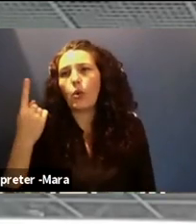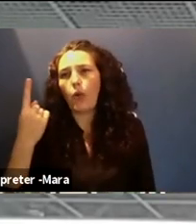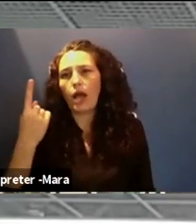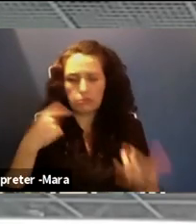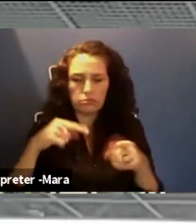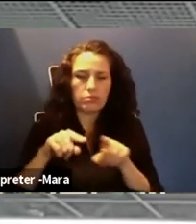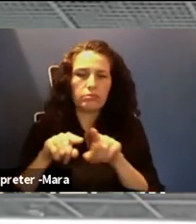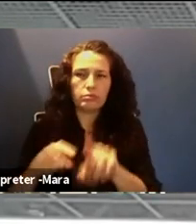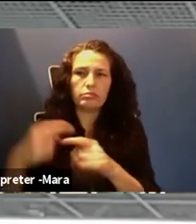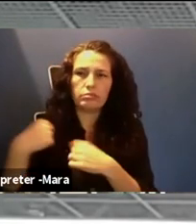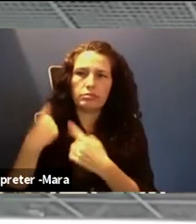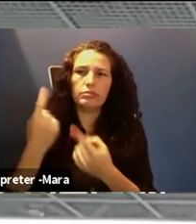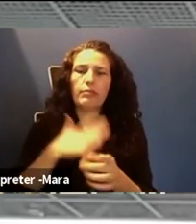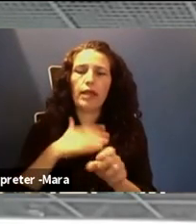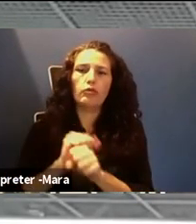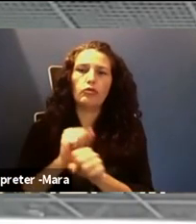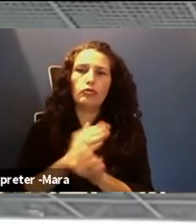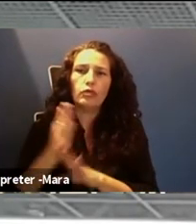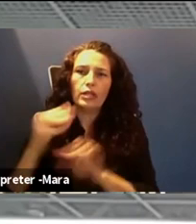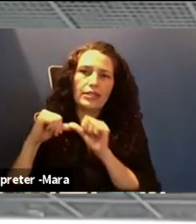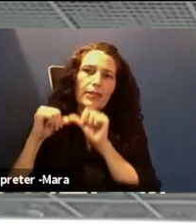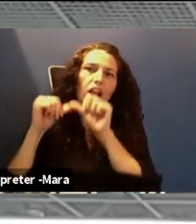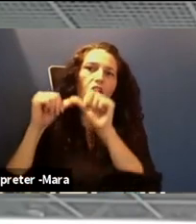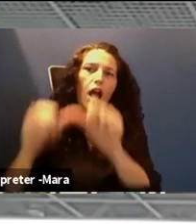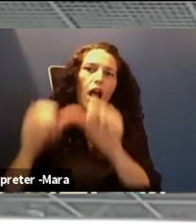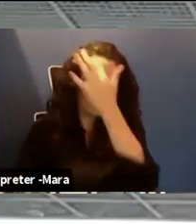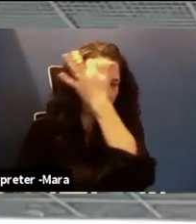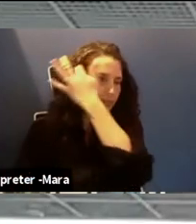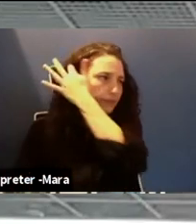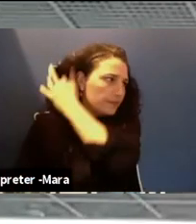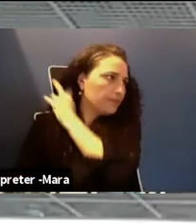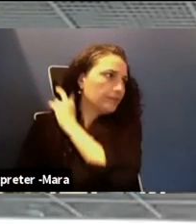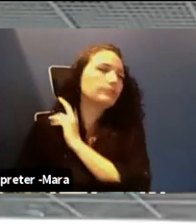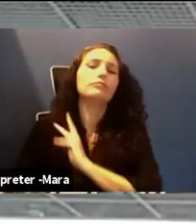through, through my career that has stayed constant is trying to help.